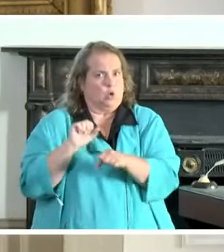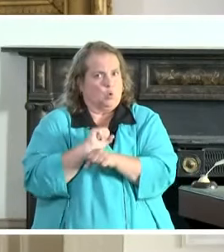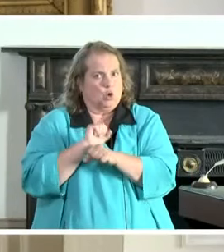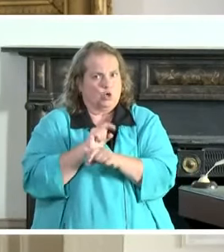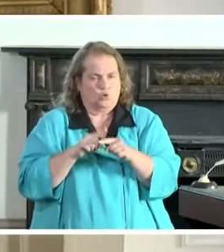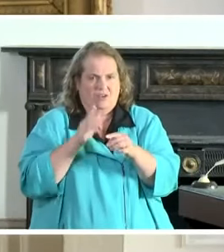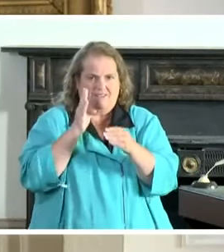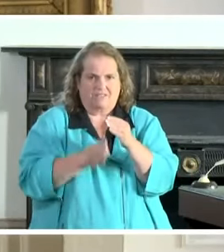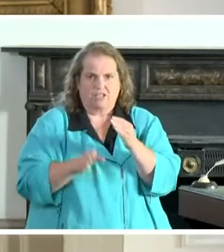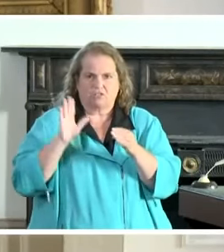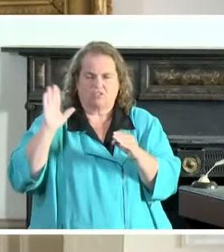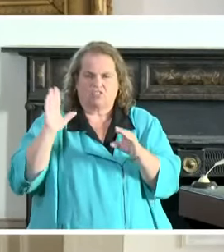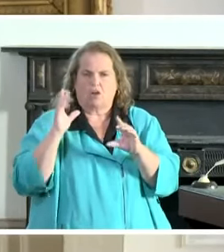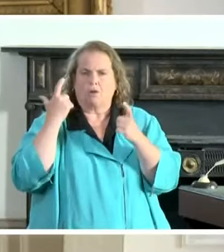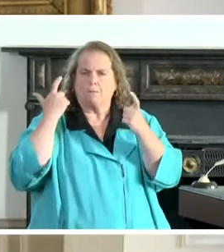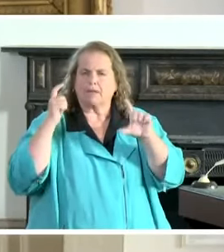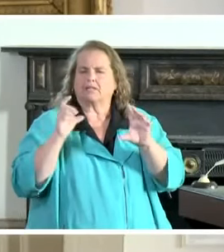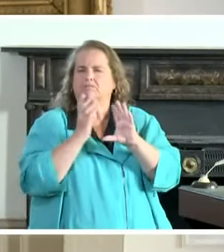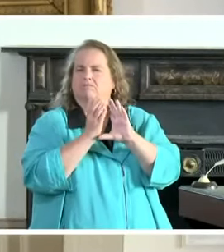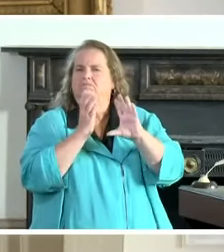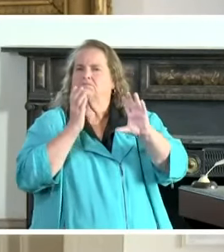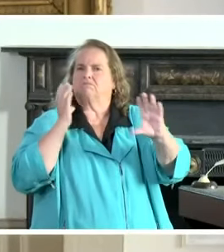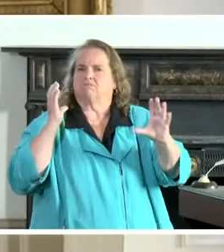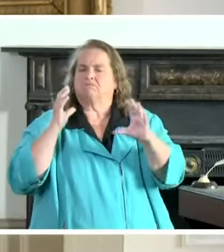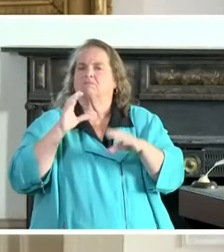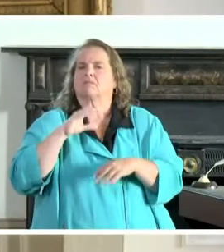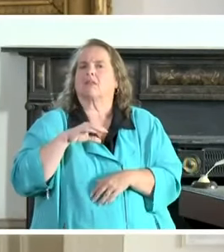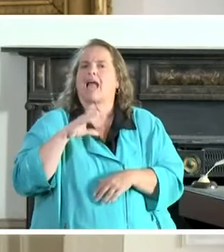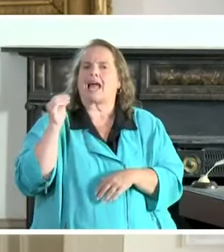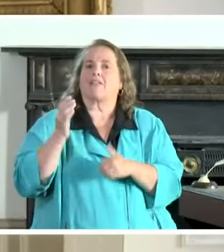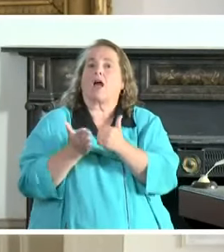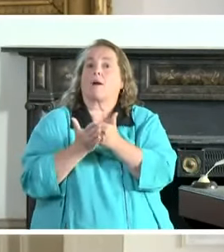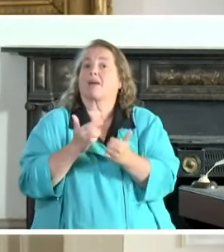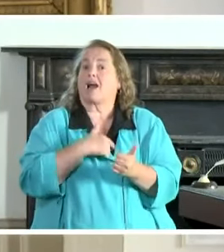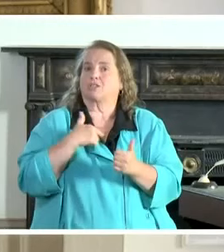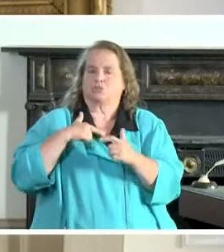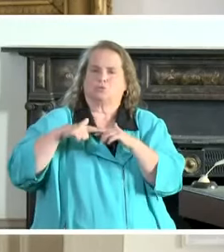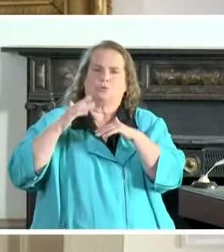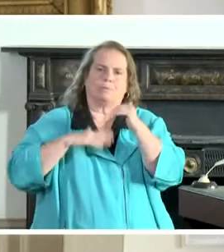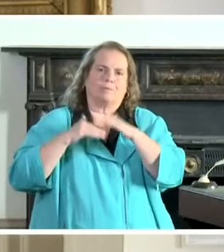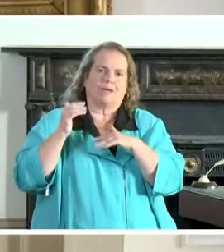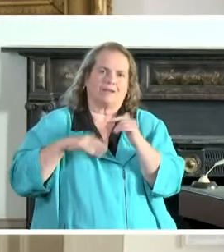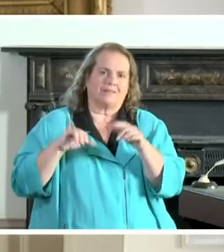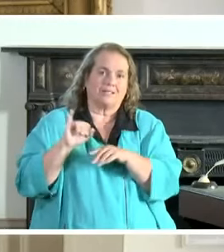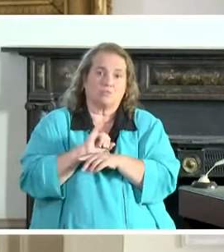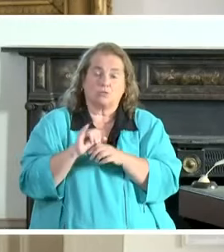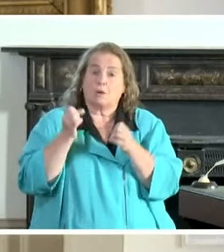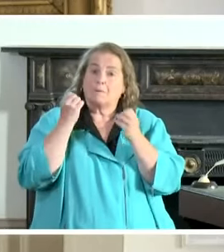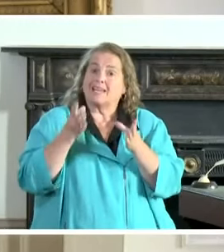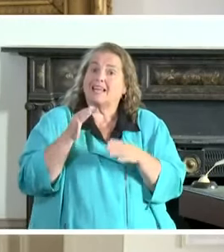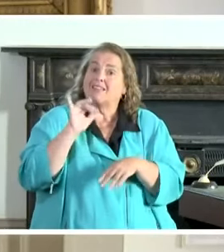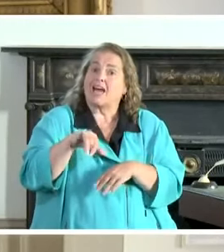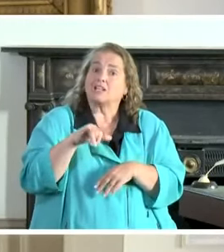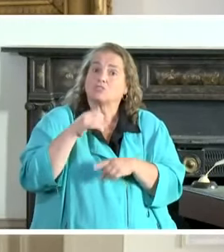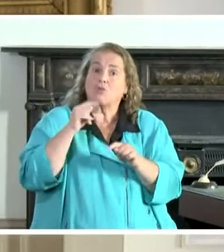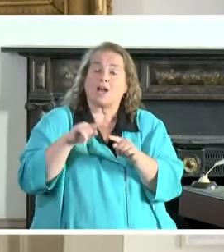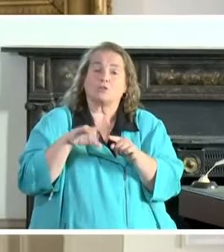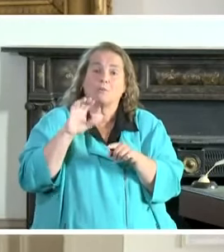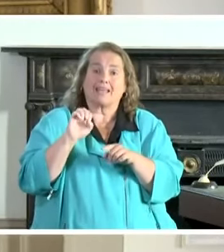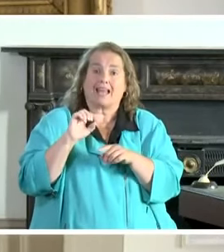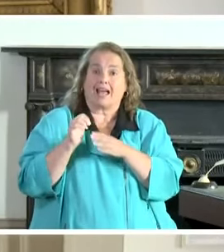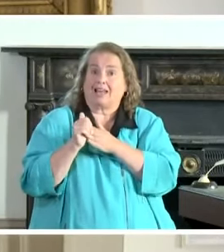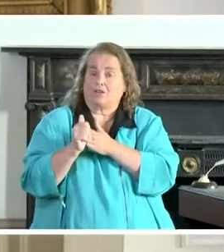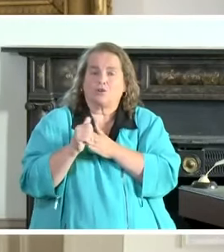and they're committed to helping us to build this industry. Now many that are going to be the leader wouldn't try to go out and create space for